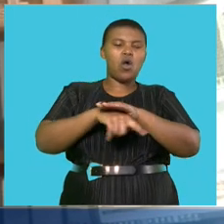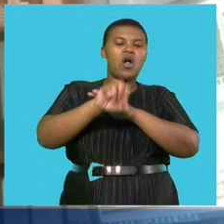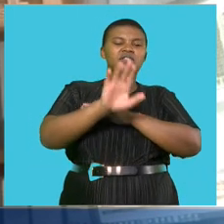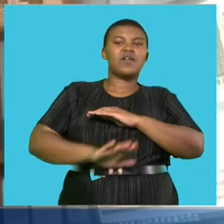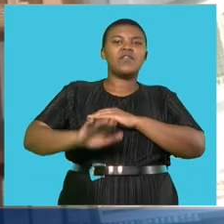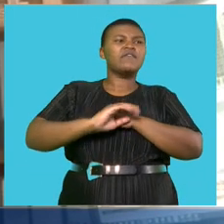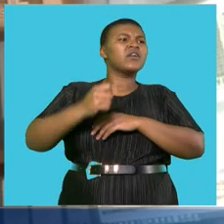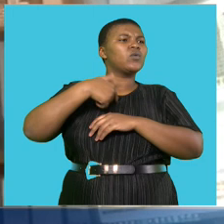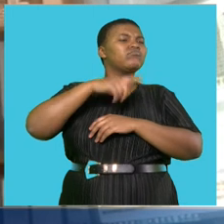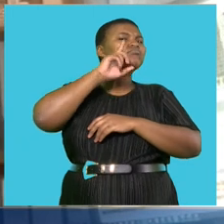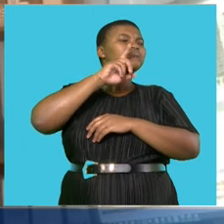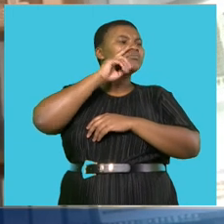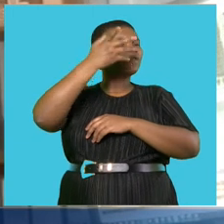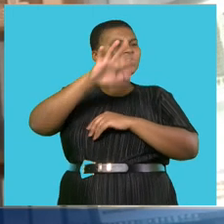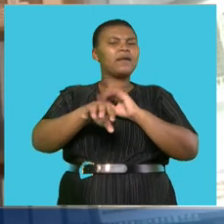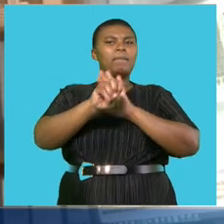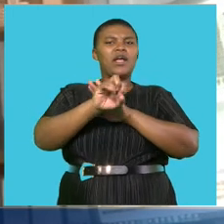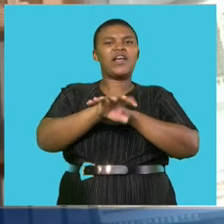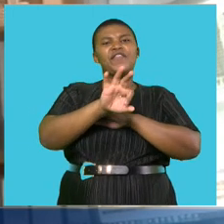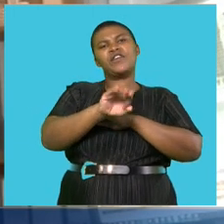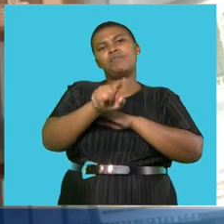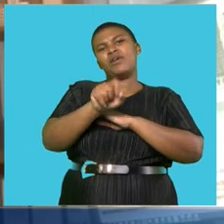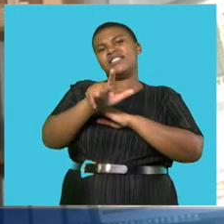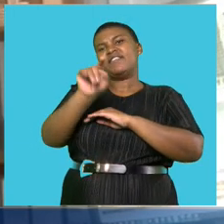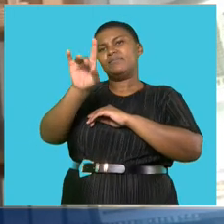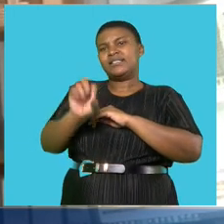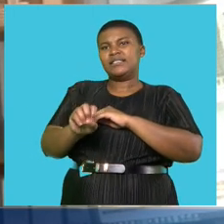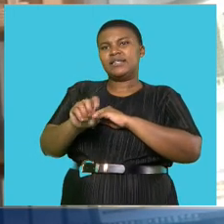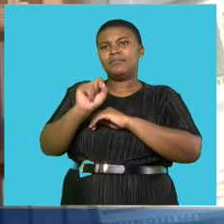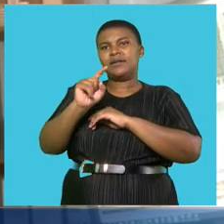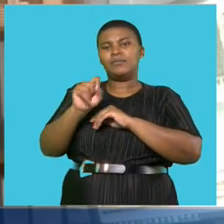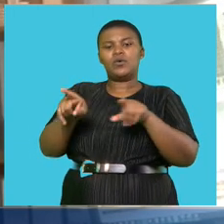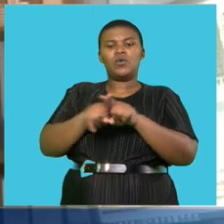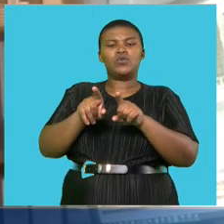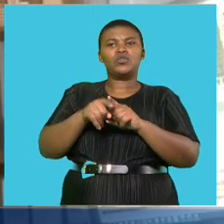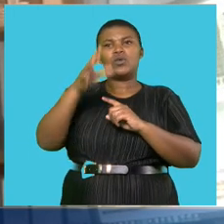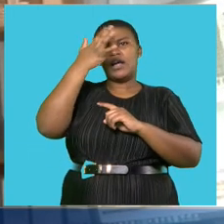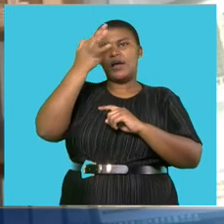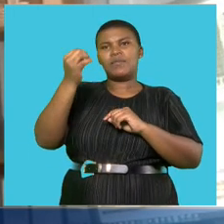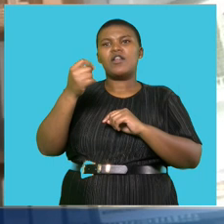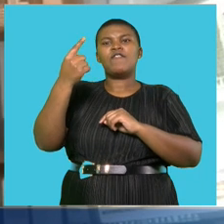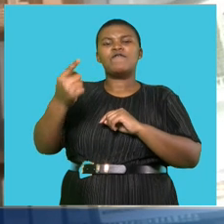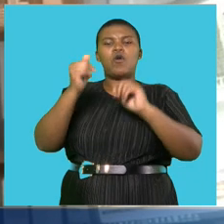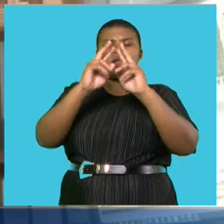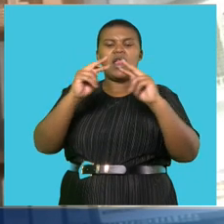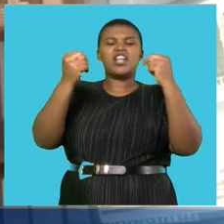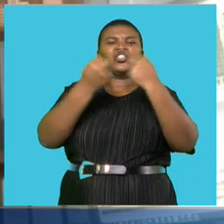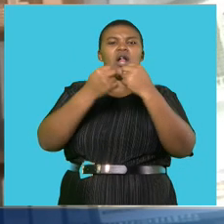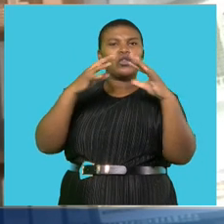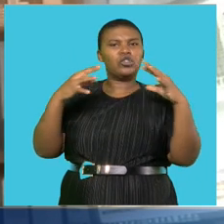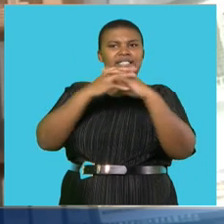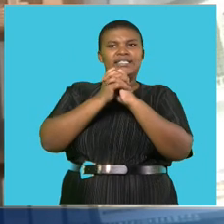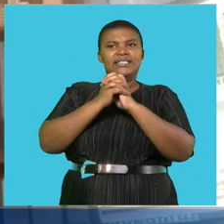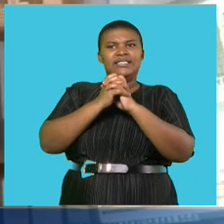rallying 3.7% on the back of the formation of that government of national unity, led